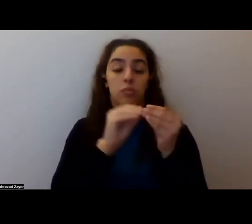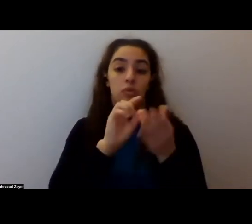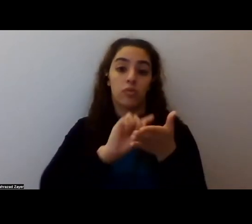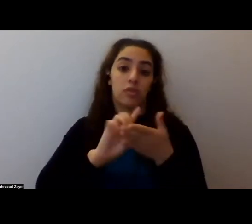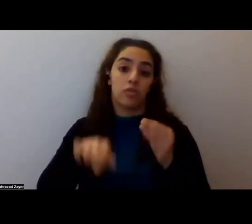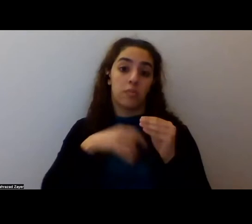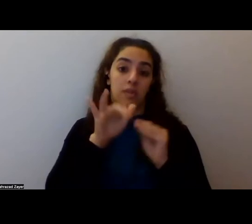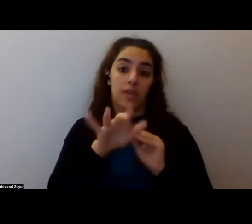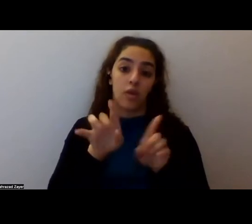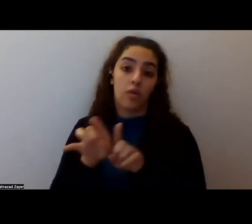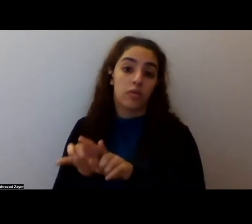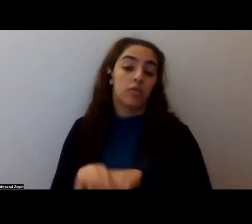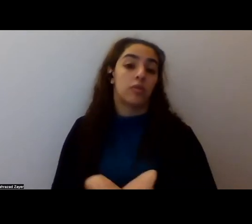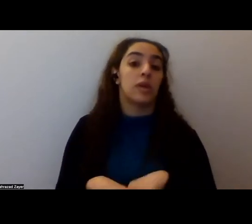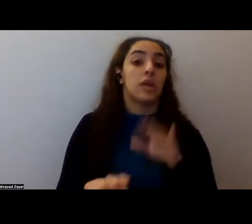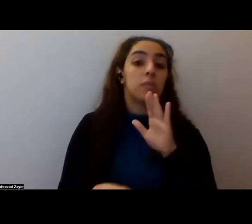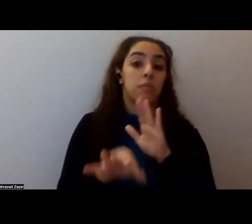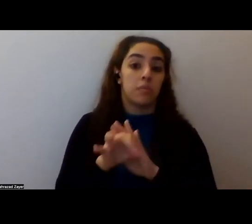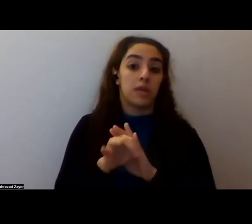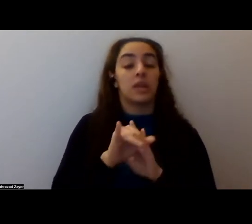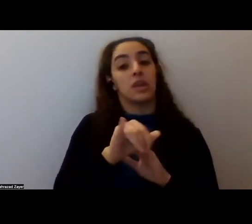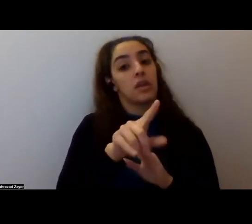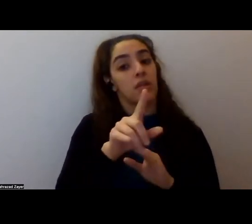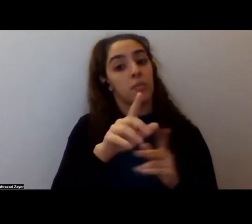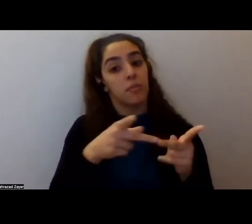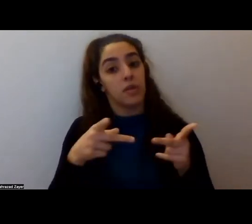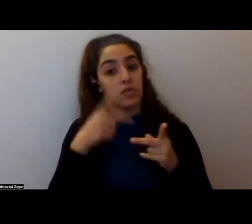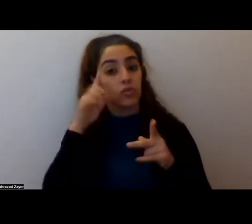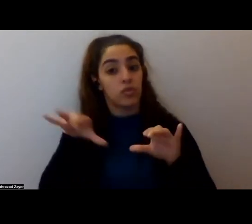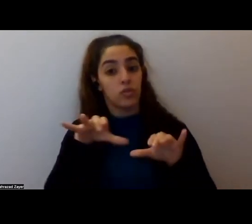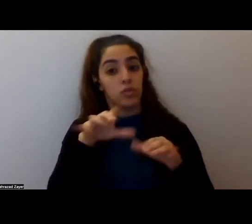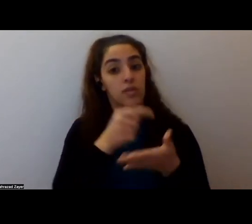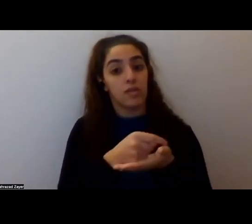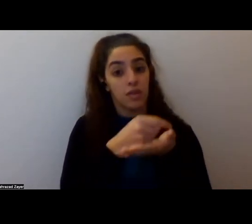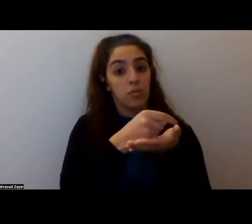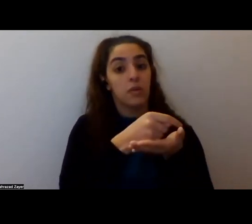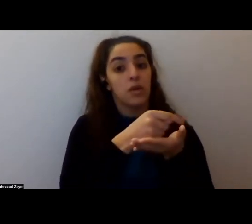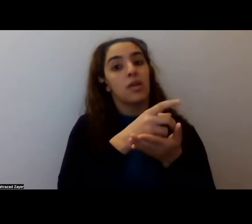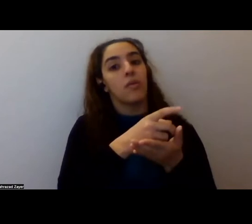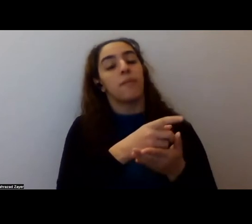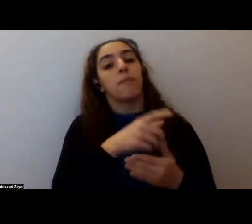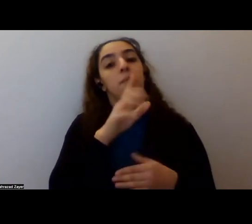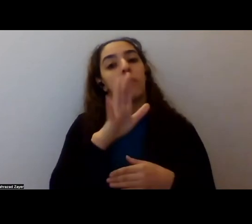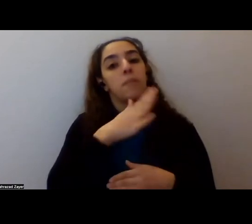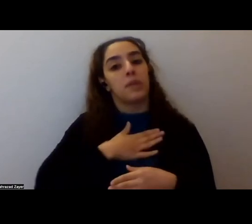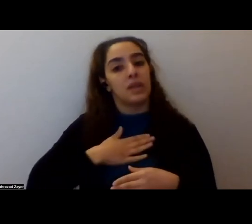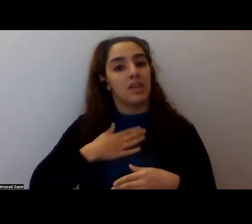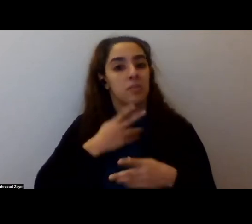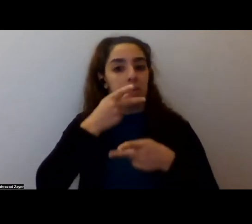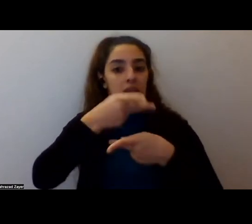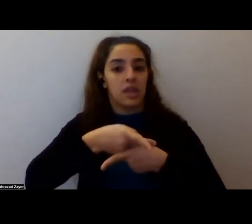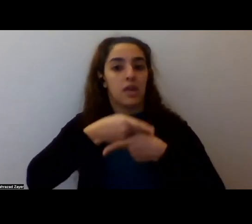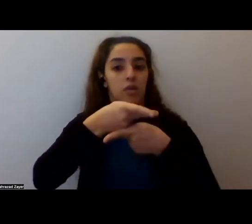assisted therapy, or even an ayahuasca or Ibogaine ceremony or ritual, please be careful in,